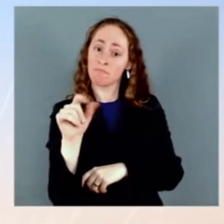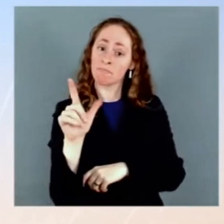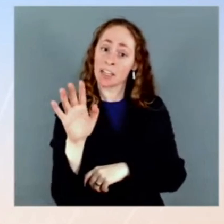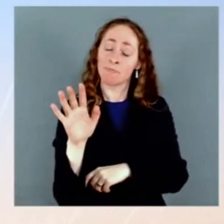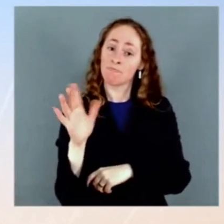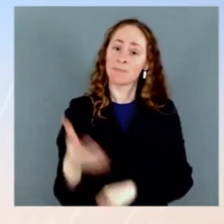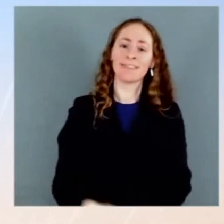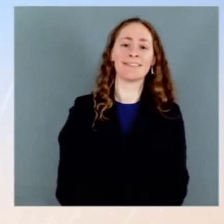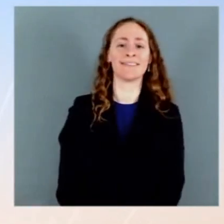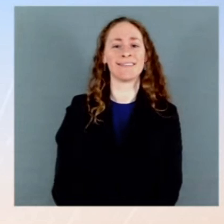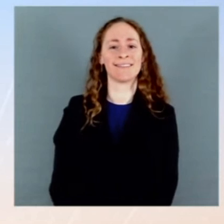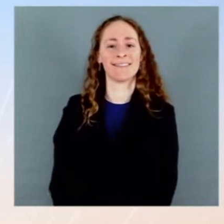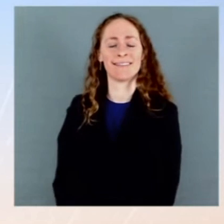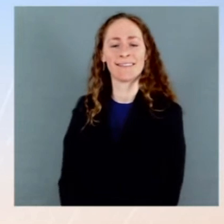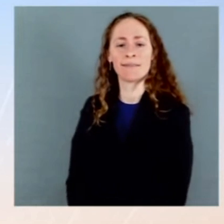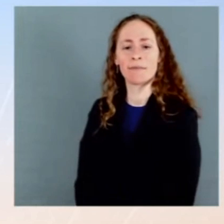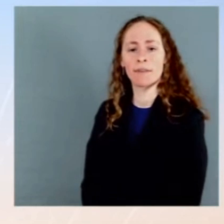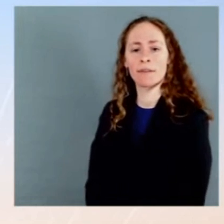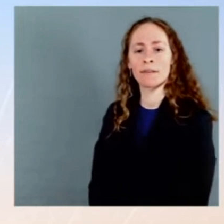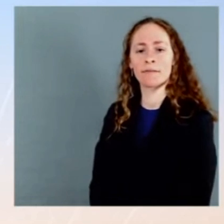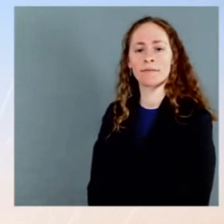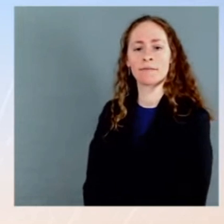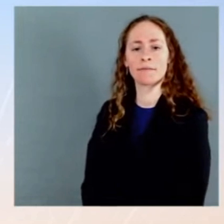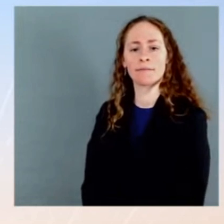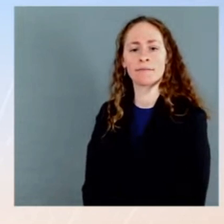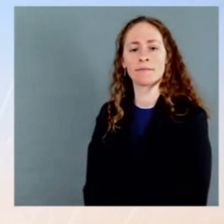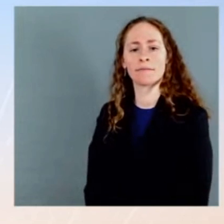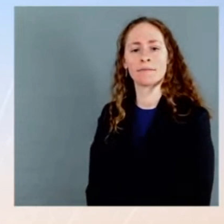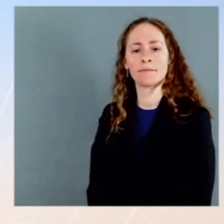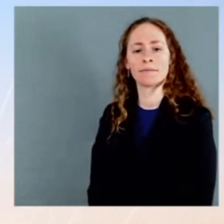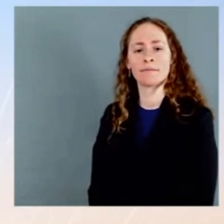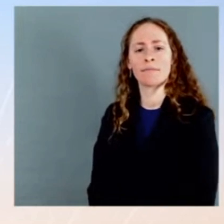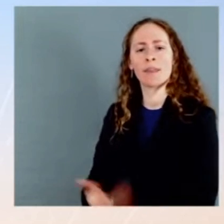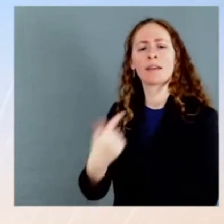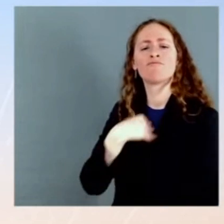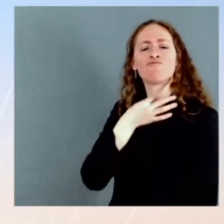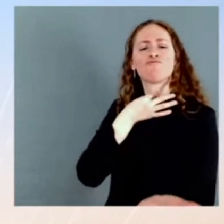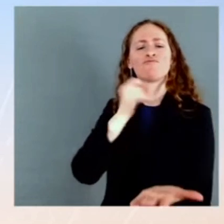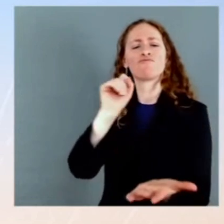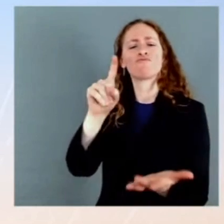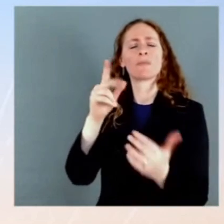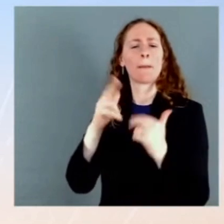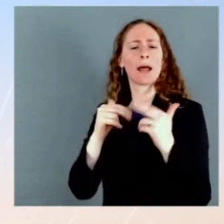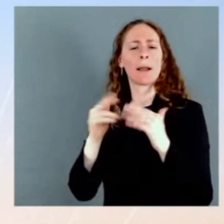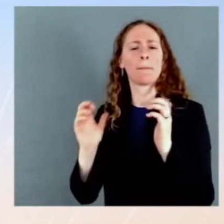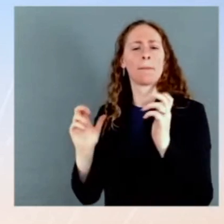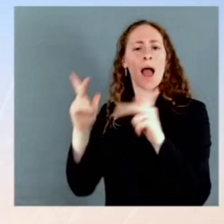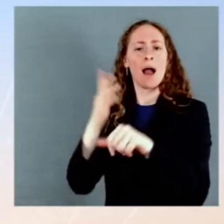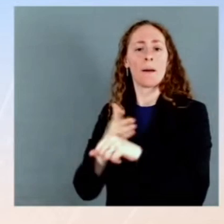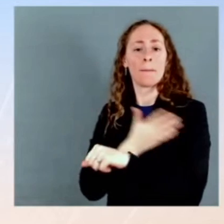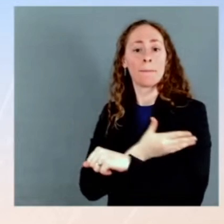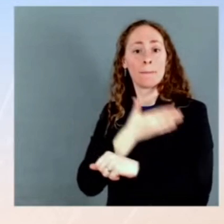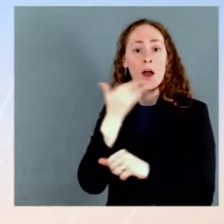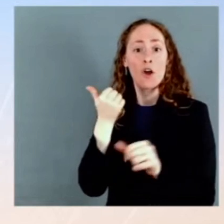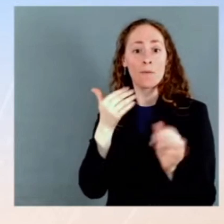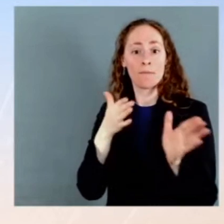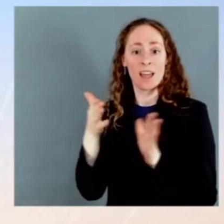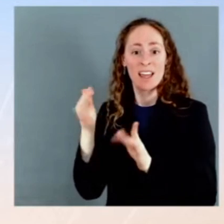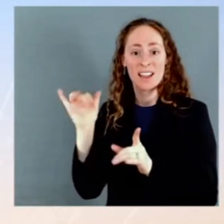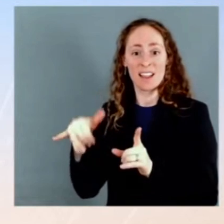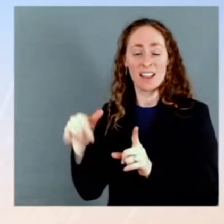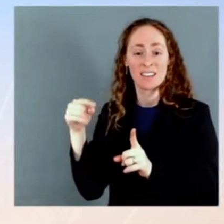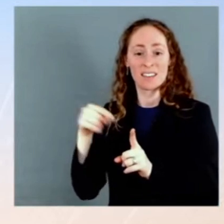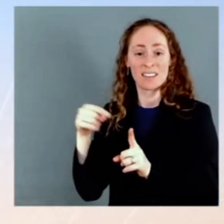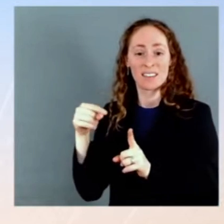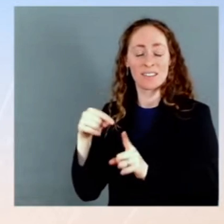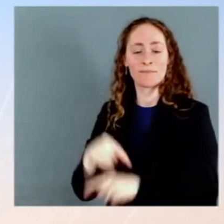penny to the deficit. The CBO has this new score where they assume that social programs are going to be made permanent. And in that case, it